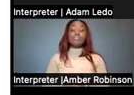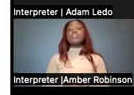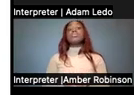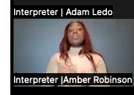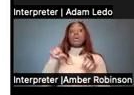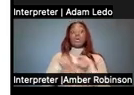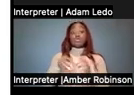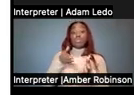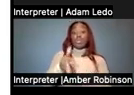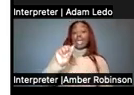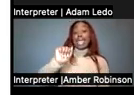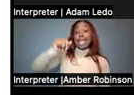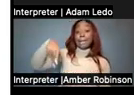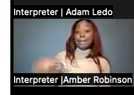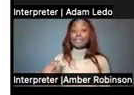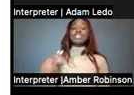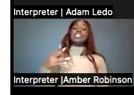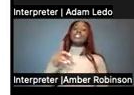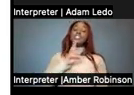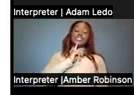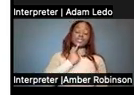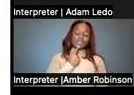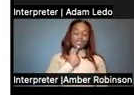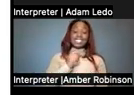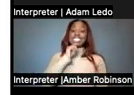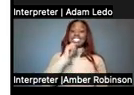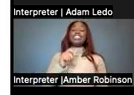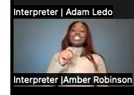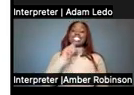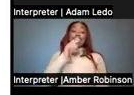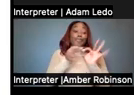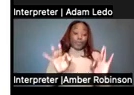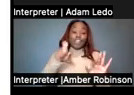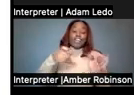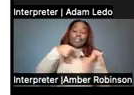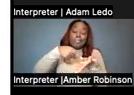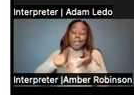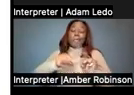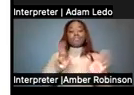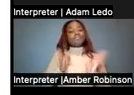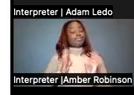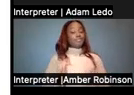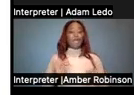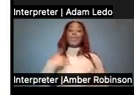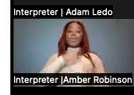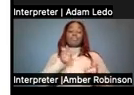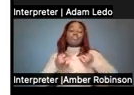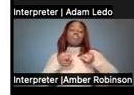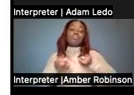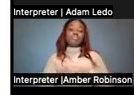APH, the downside is that it's not on quota funds. So you have to pay for it, but that's okay. We can handle it.